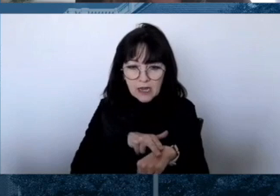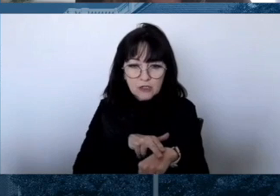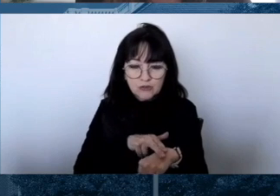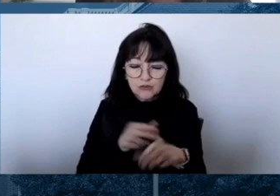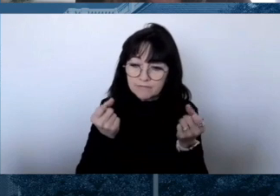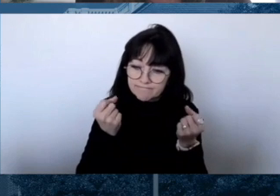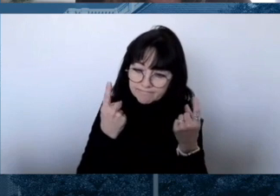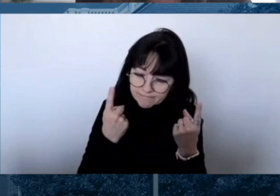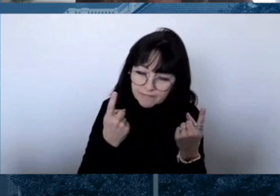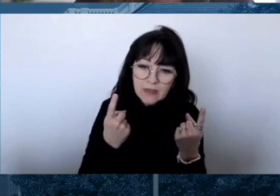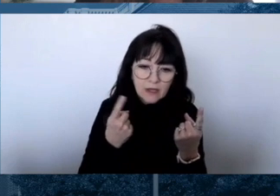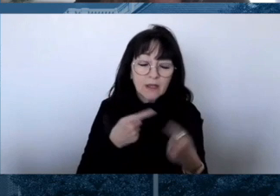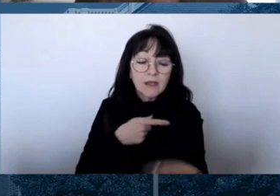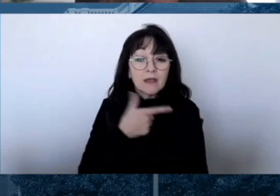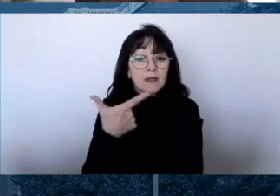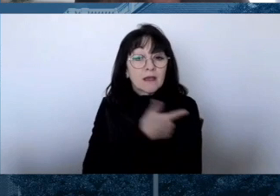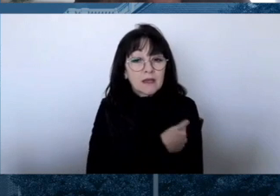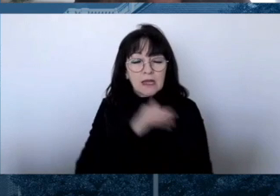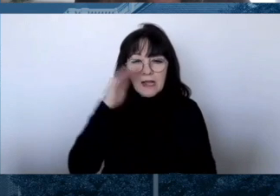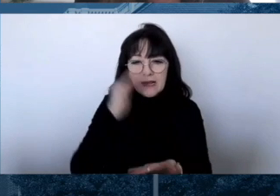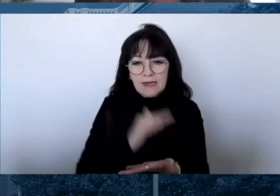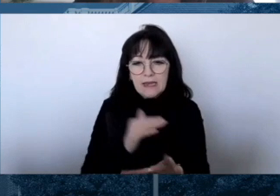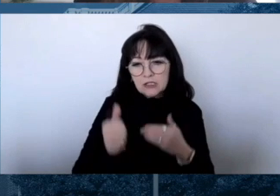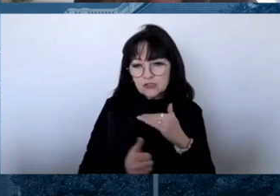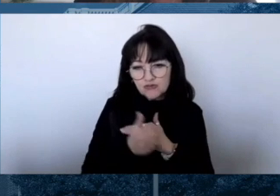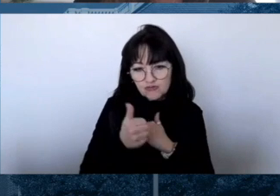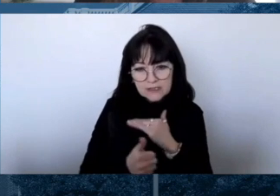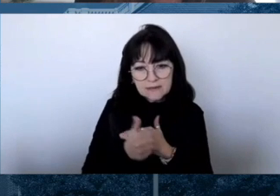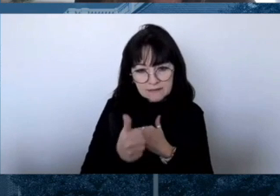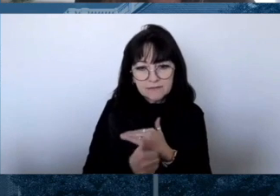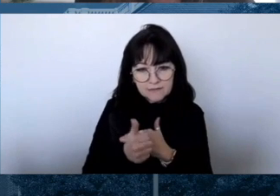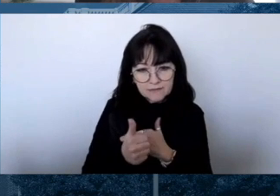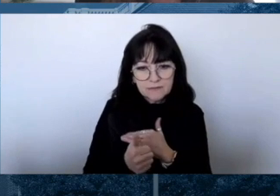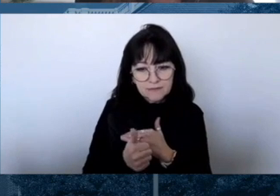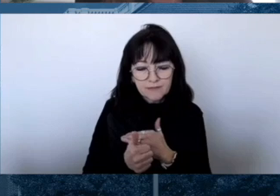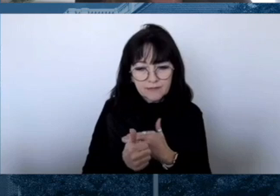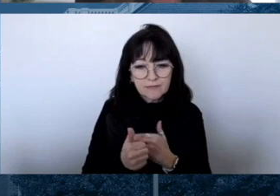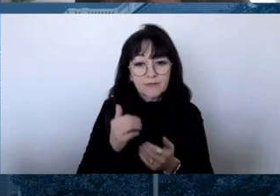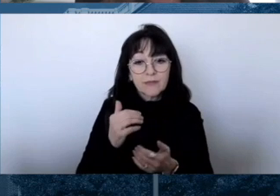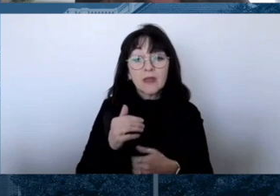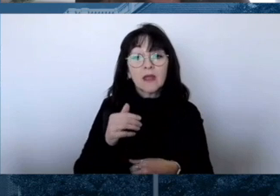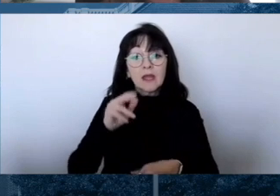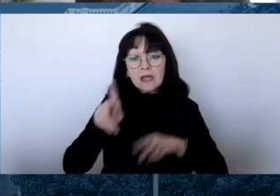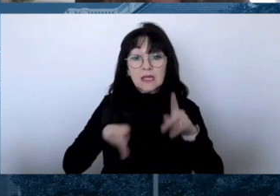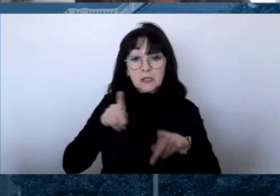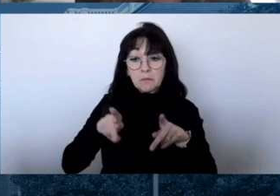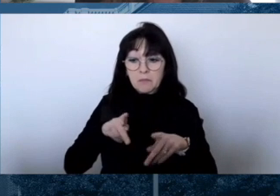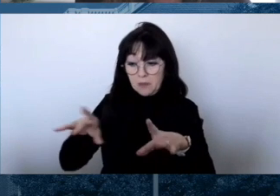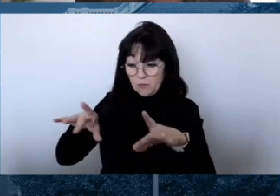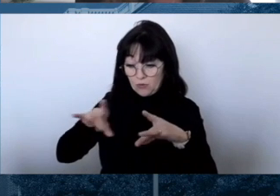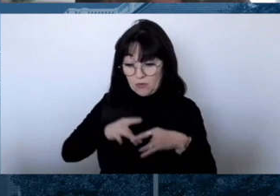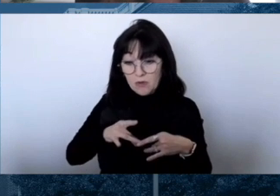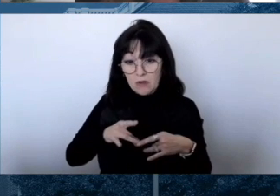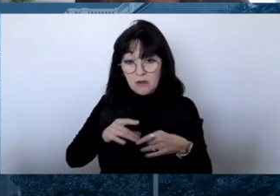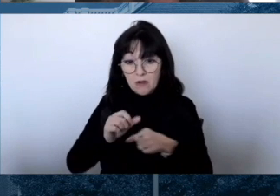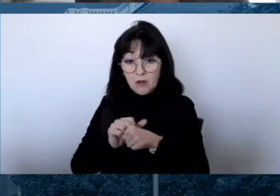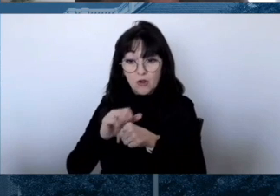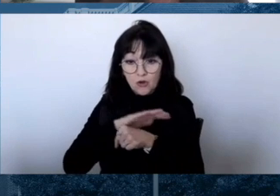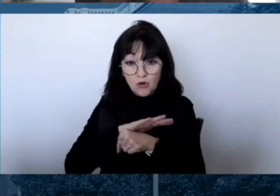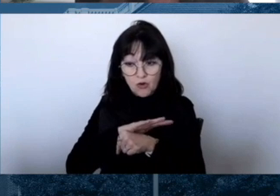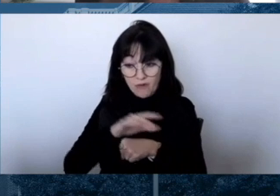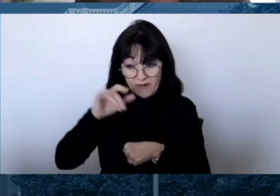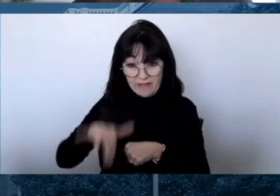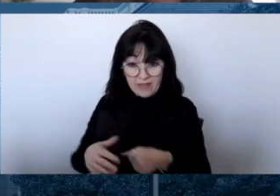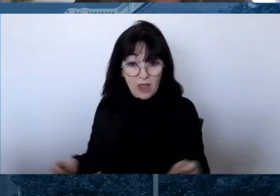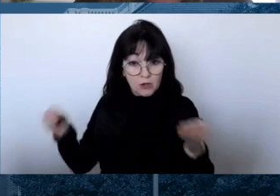less risky. And this has become because the protection someone gains from having an infection, it varies depending on the